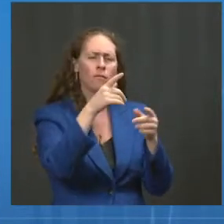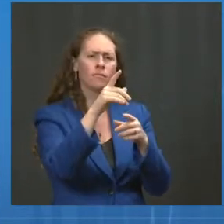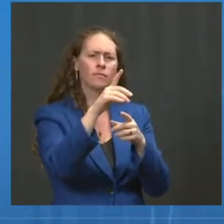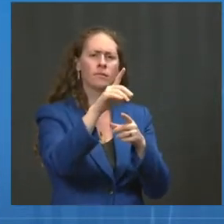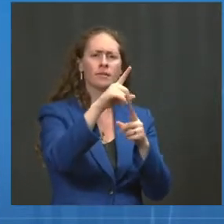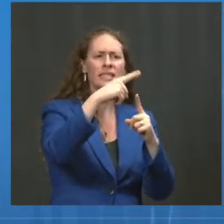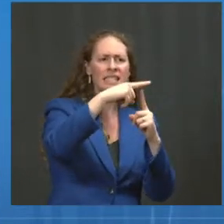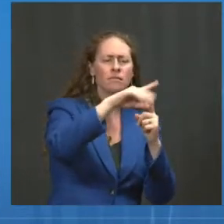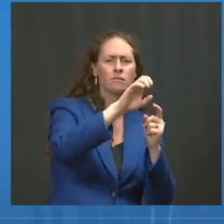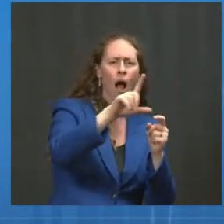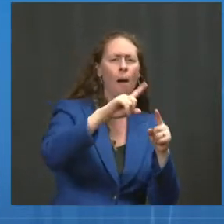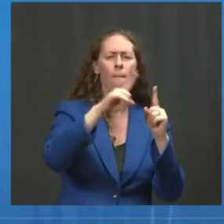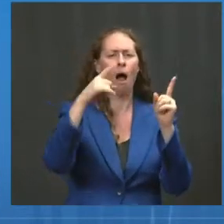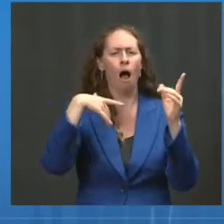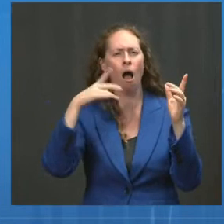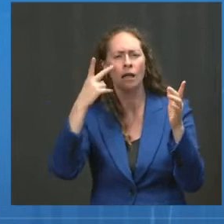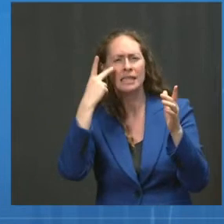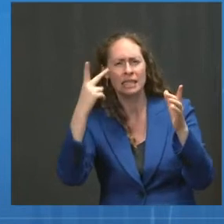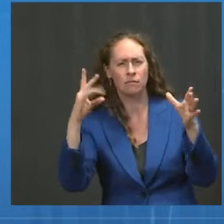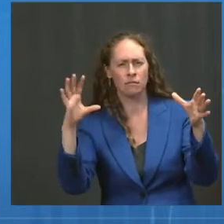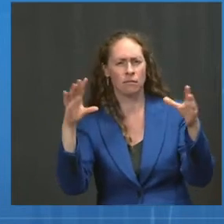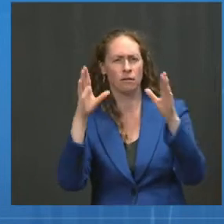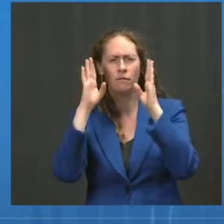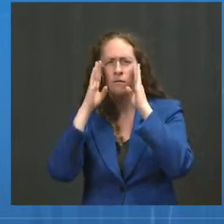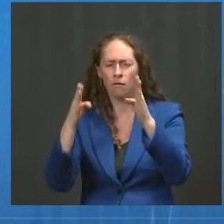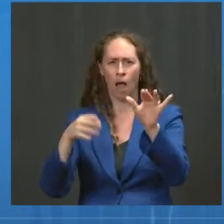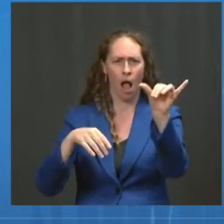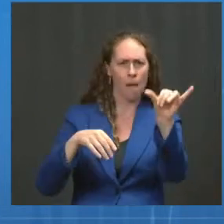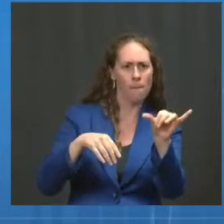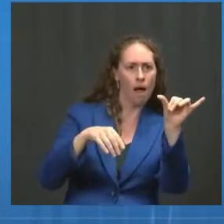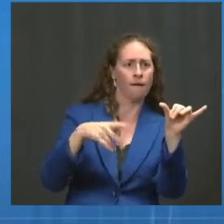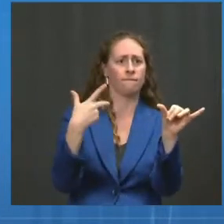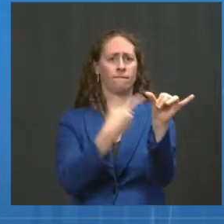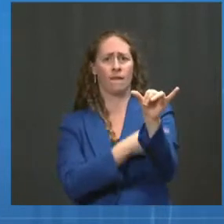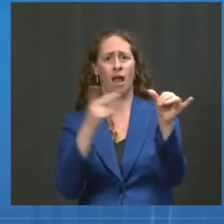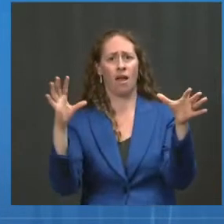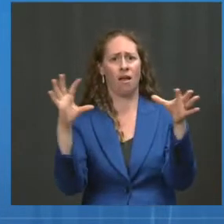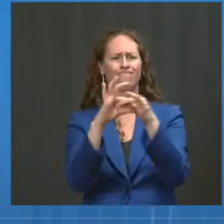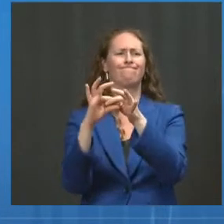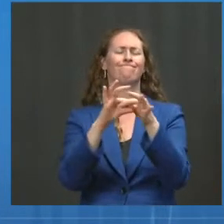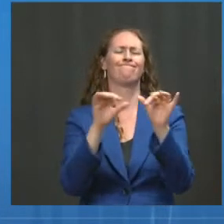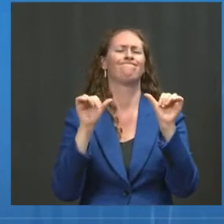titer and vaccine efficacy, it looks pretty good. Next question, please.